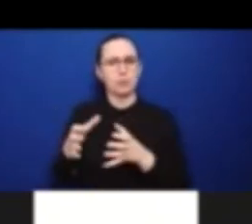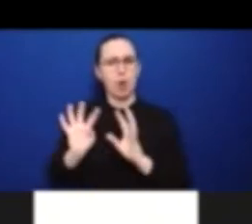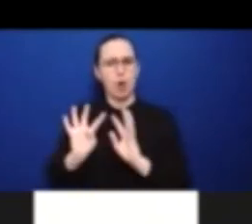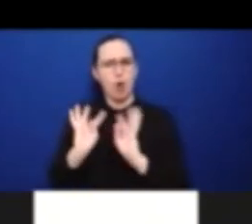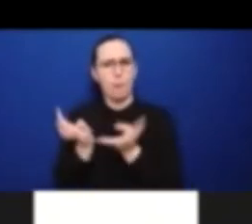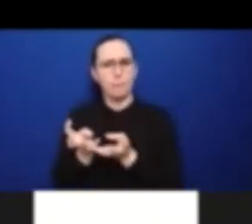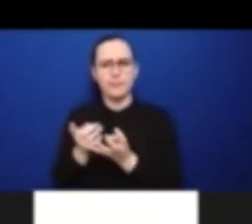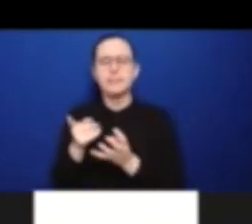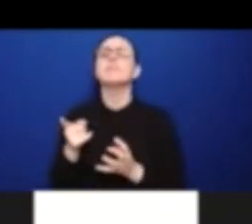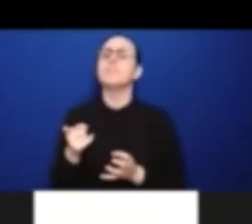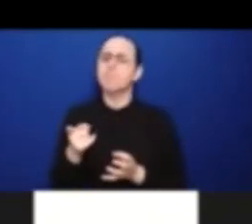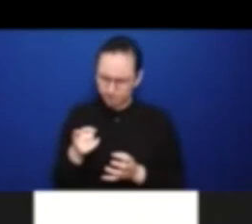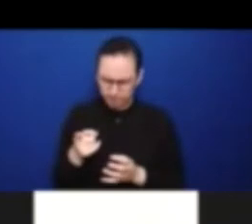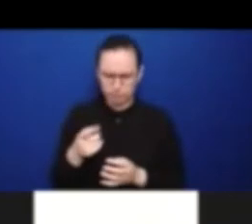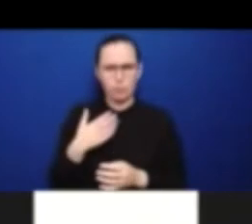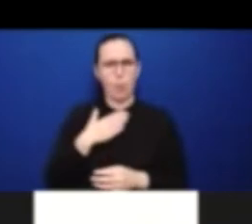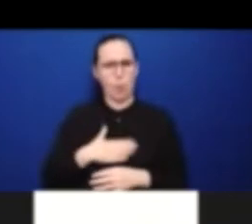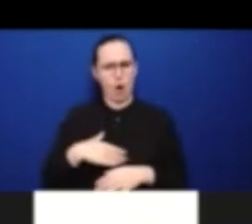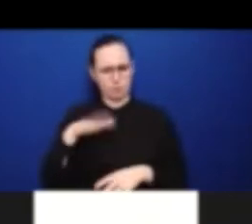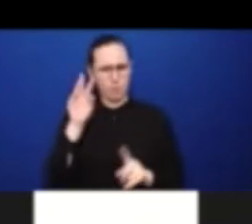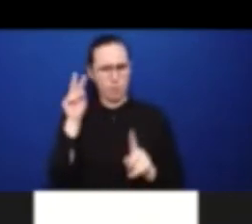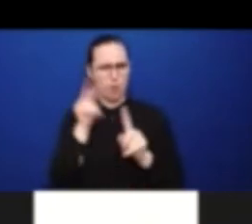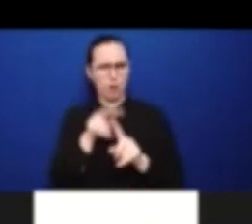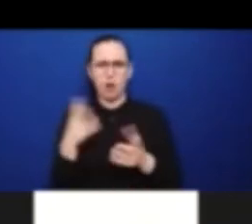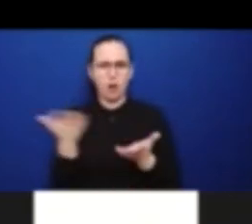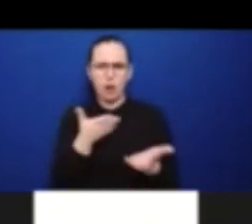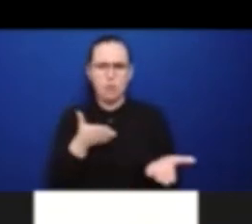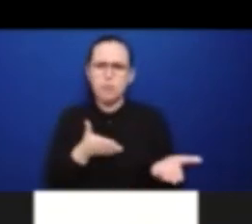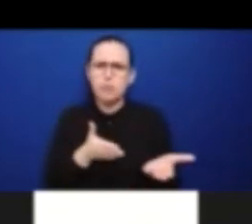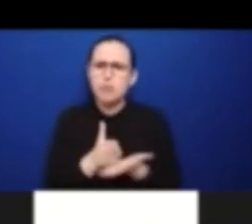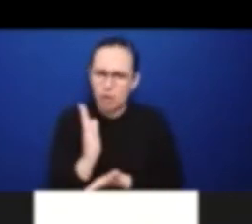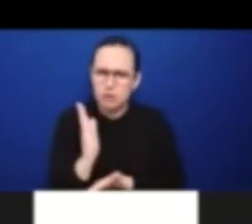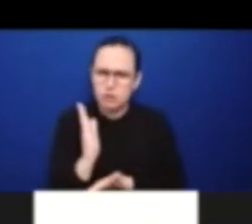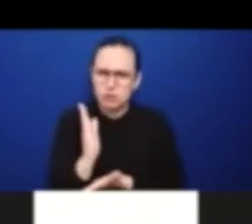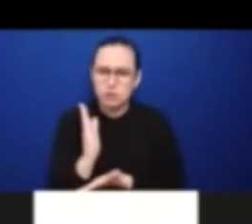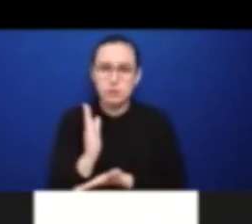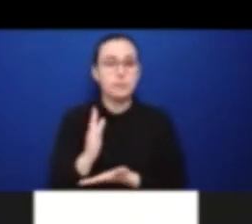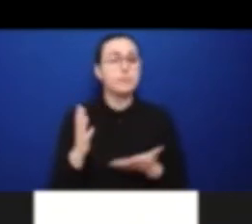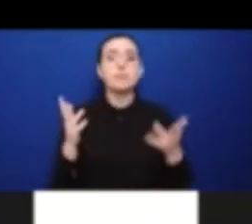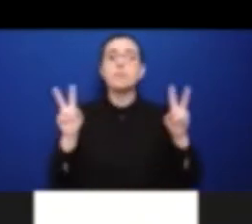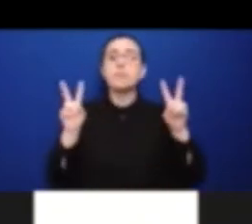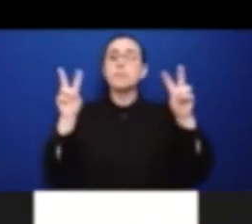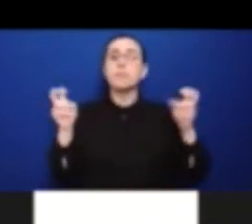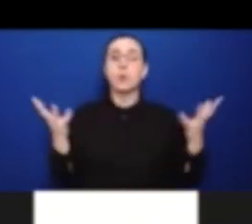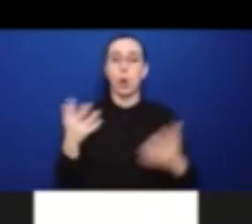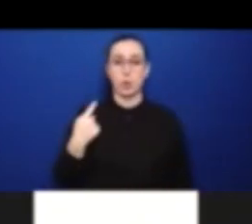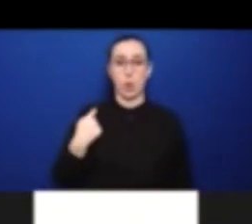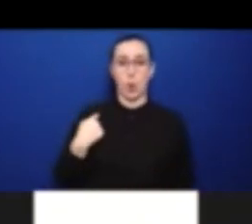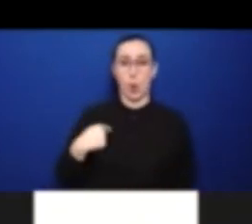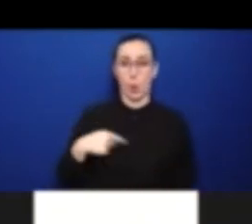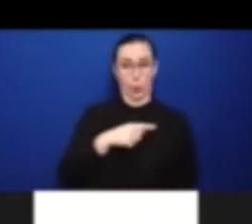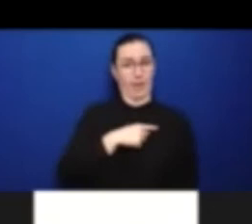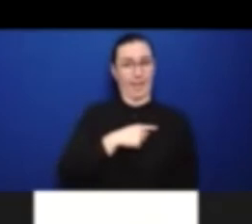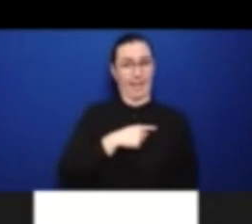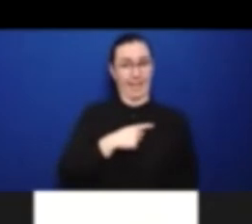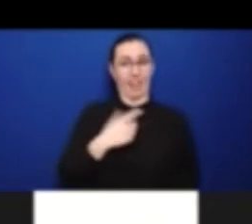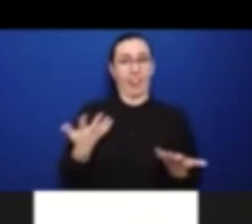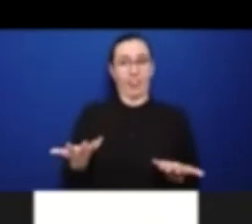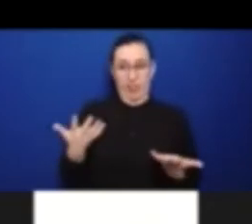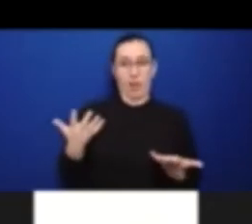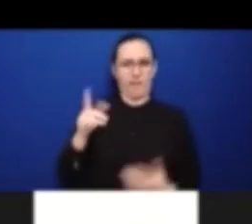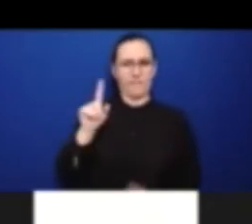living with the disability. And so part of me feels very, very proud and very